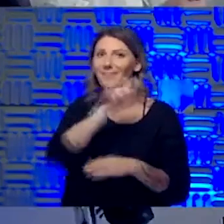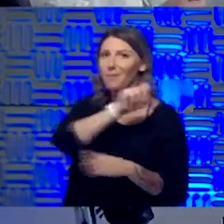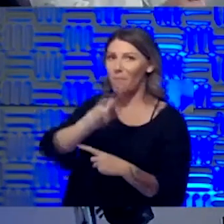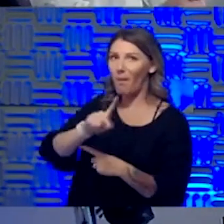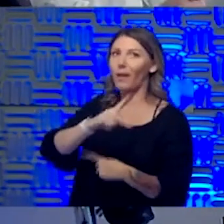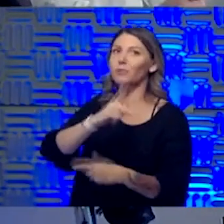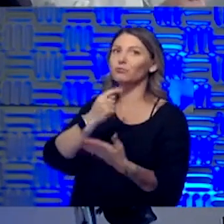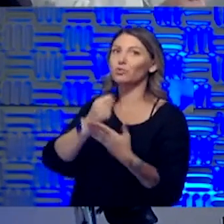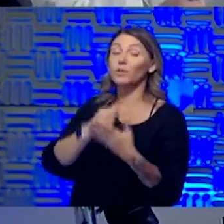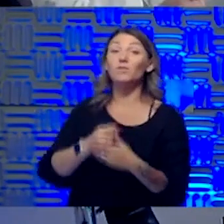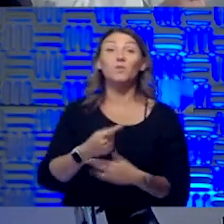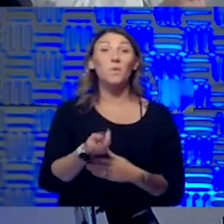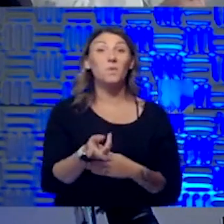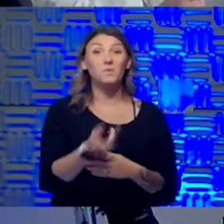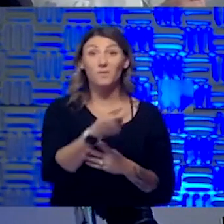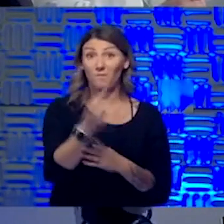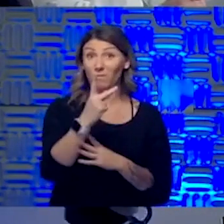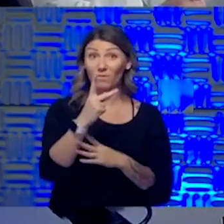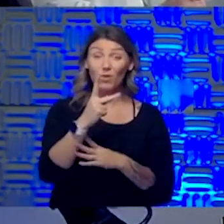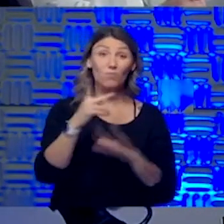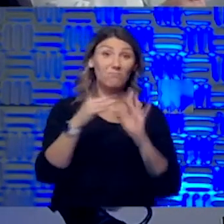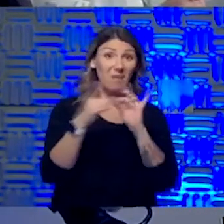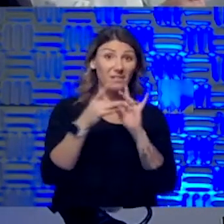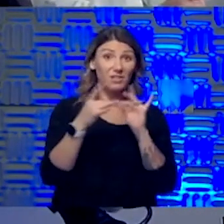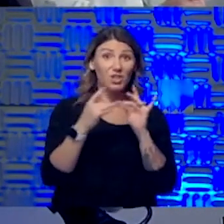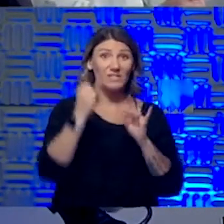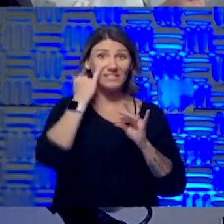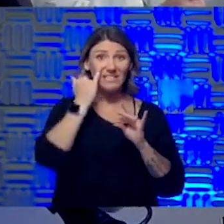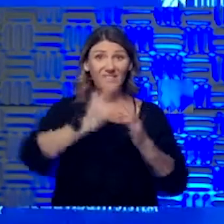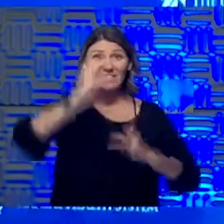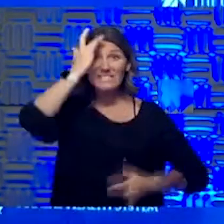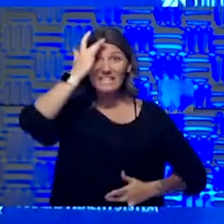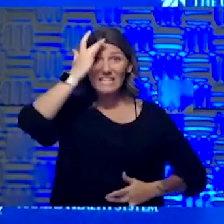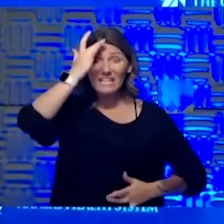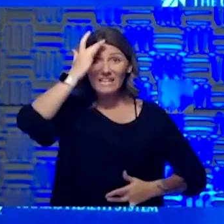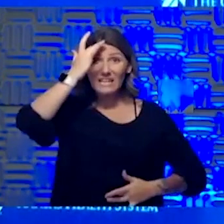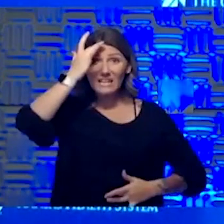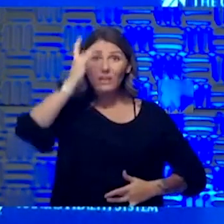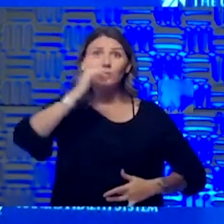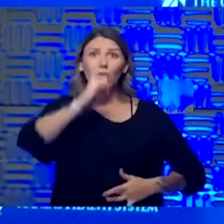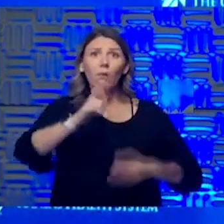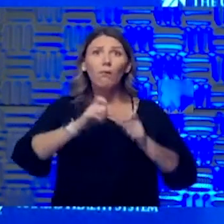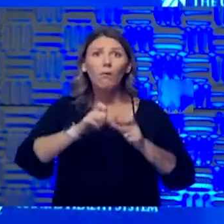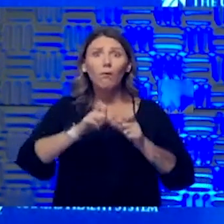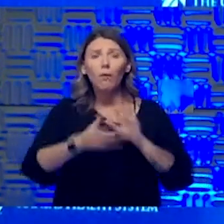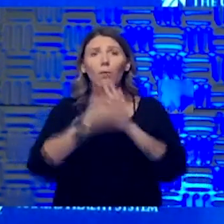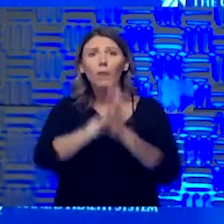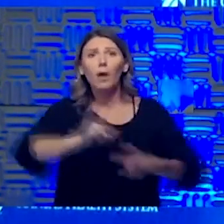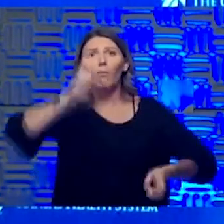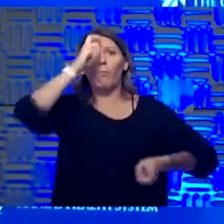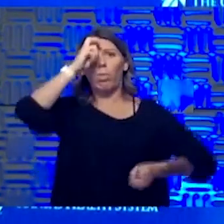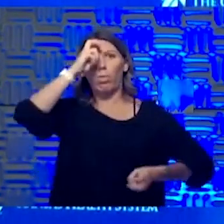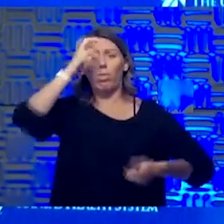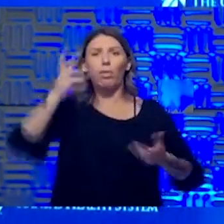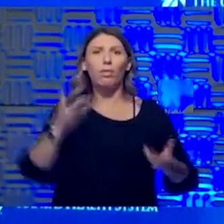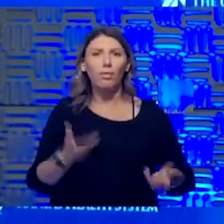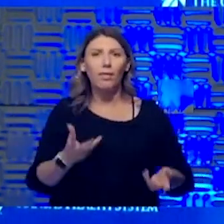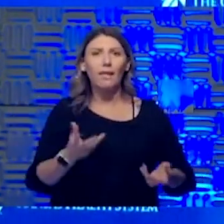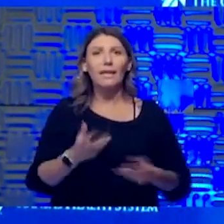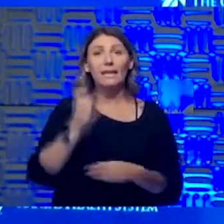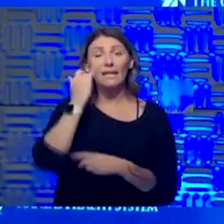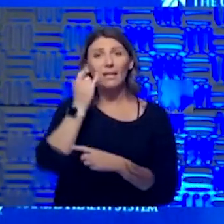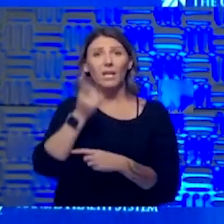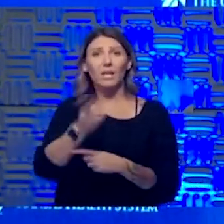of messages here. One message is if you're sick, don't get sick, waiting to get sick. Right. I mean, meaning, meaning that if you're, you're